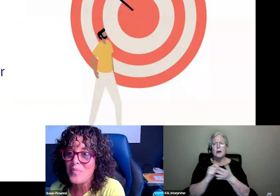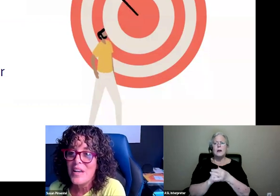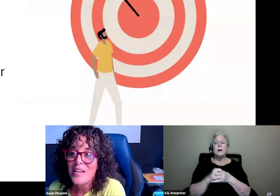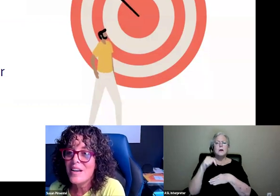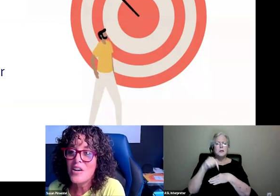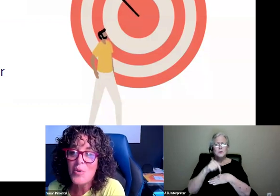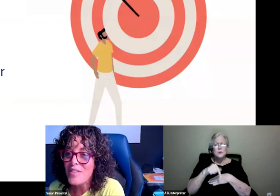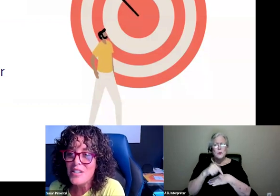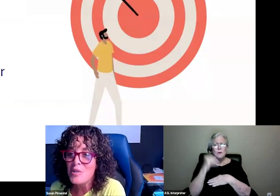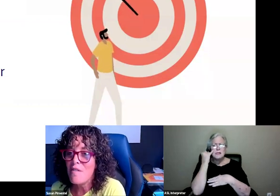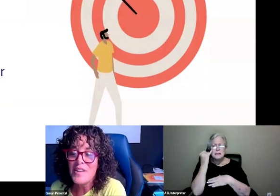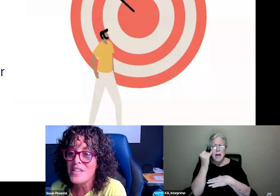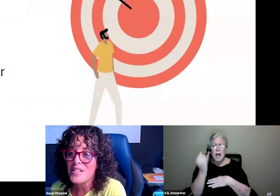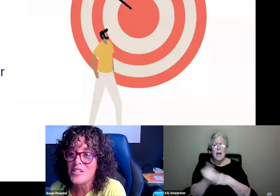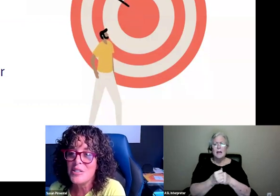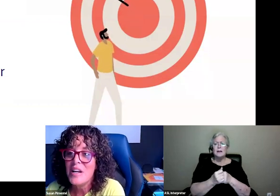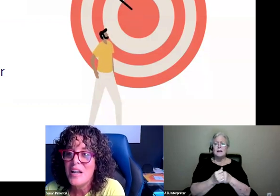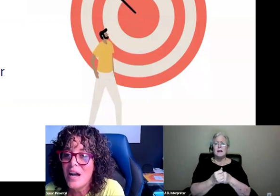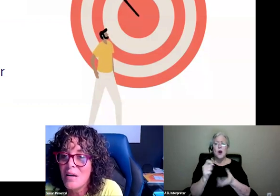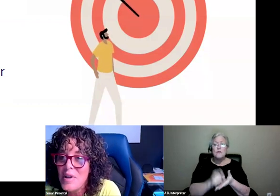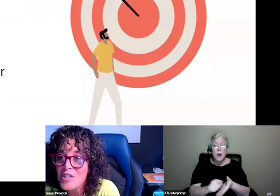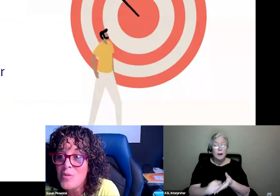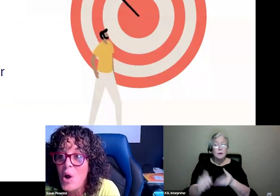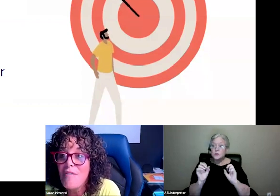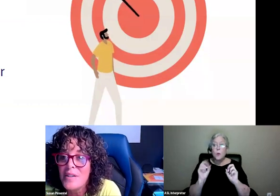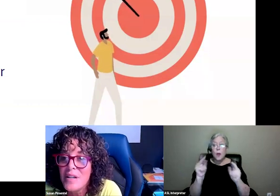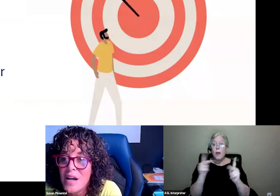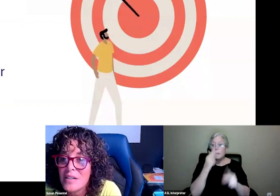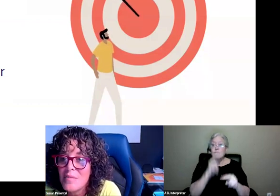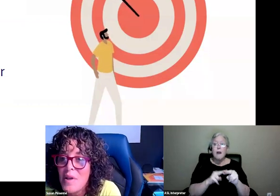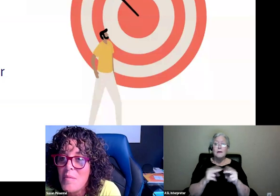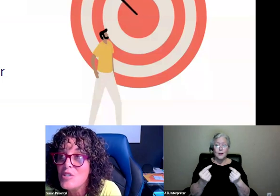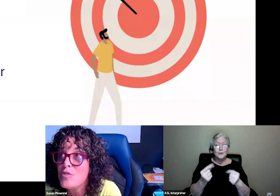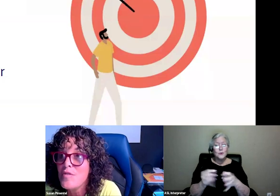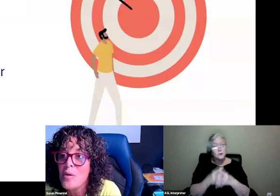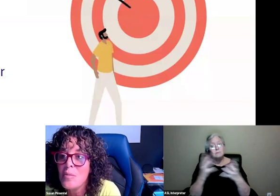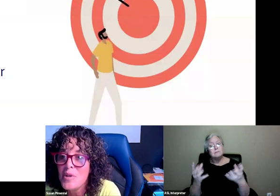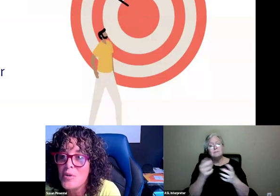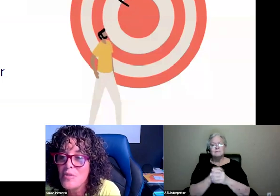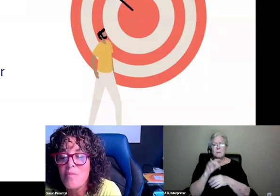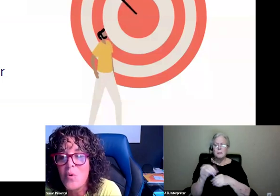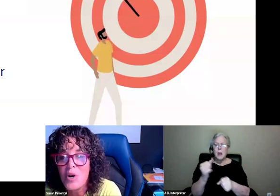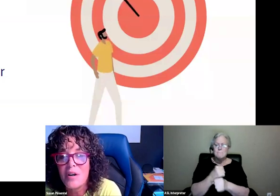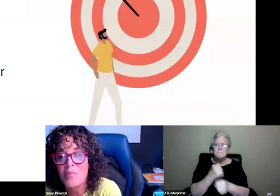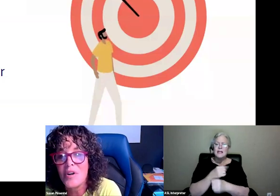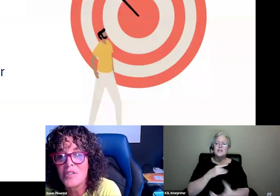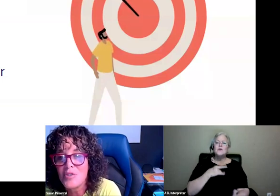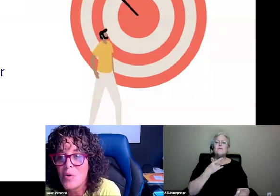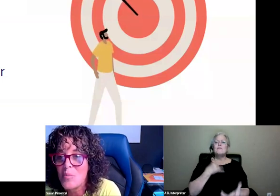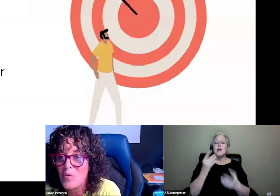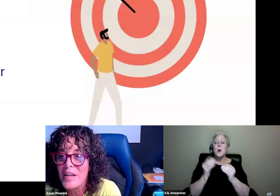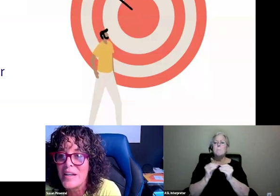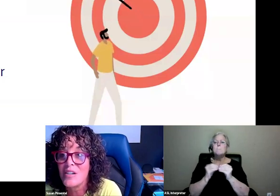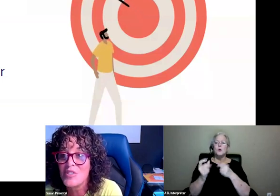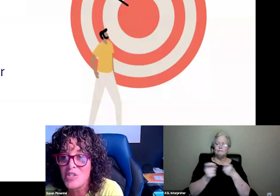an okay thing to do, a fun thing to do, and to do it often, makes you feel, you know, sort of more in